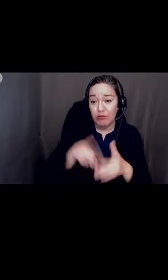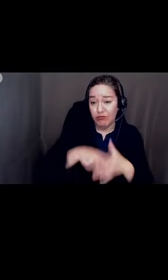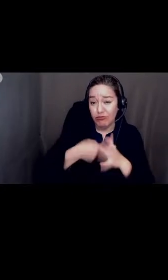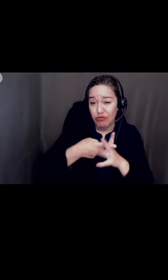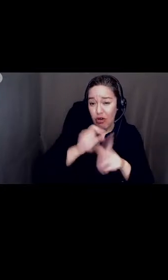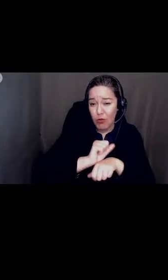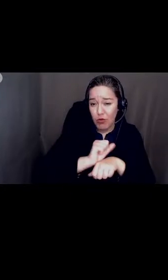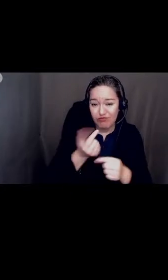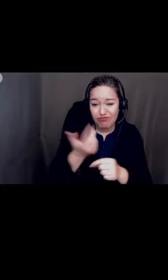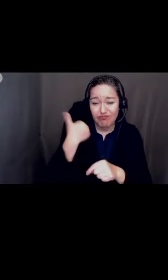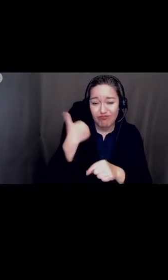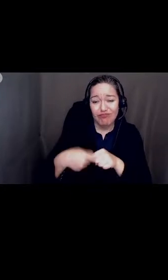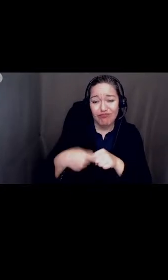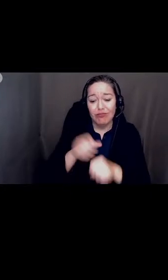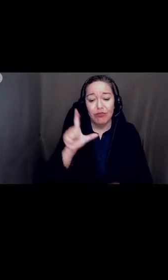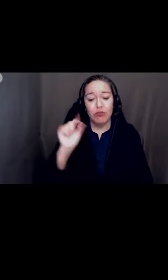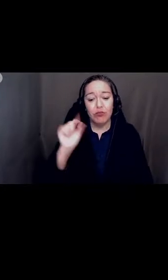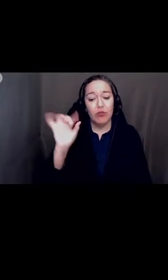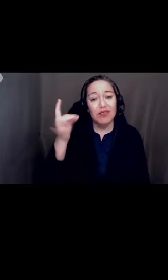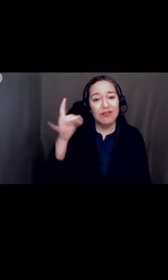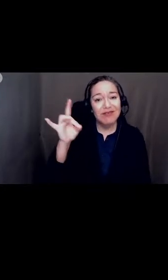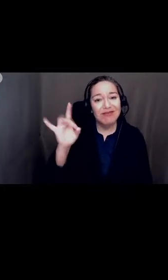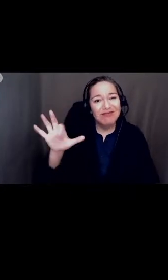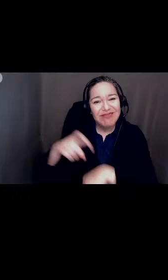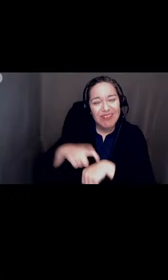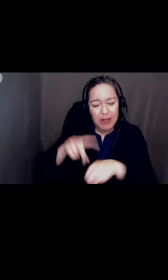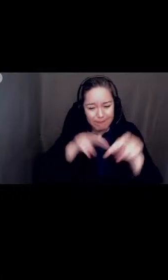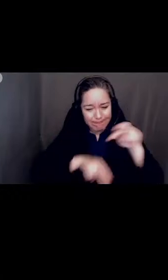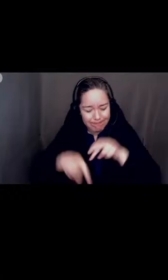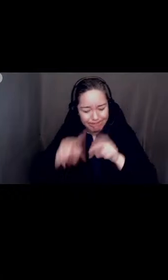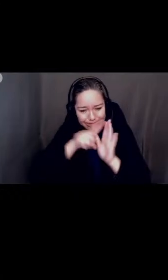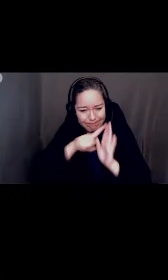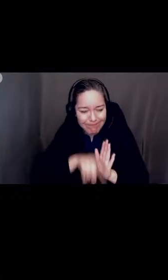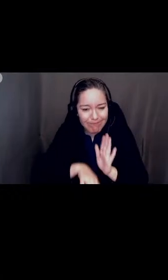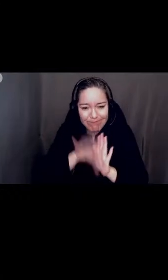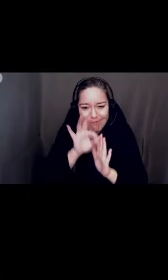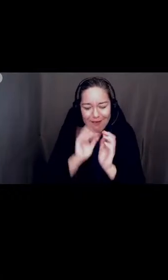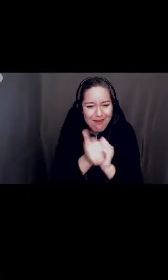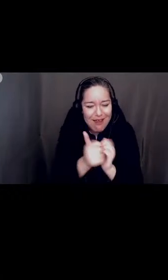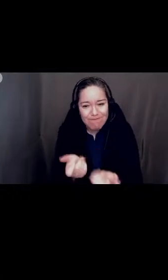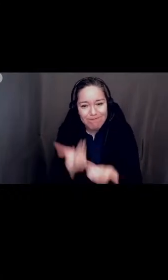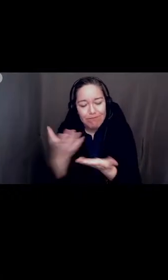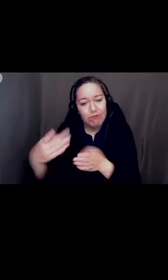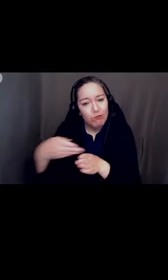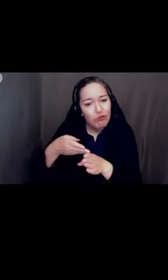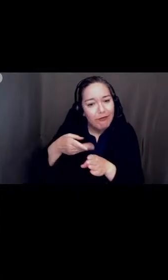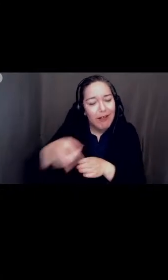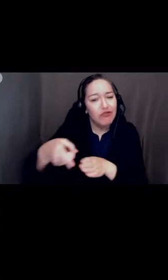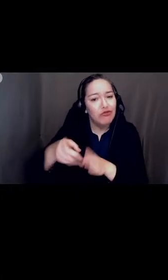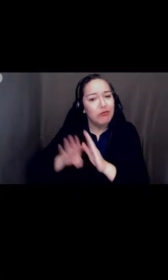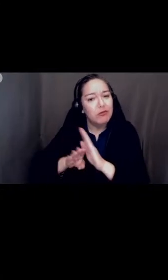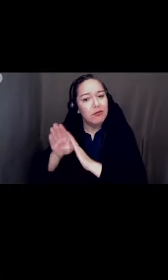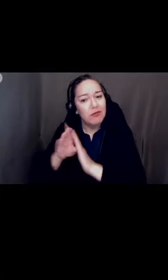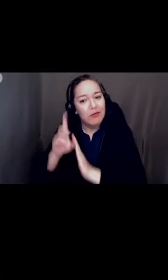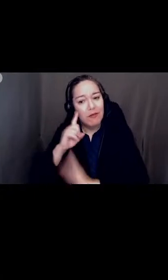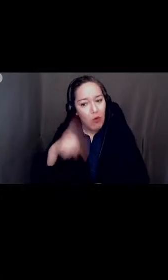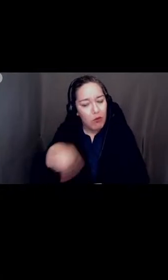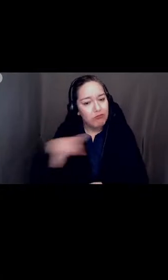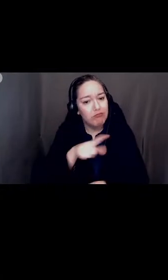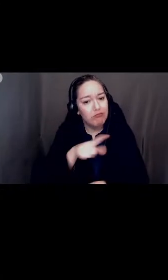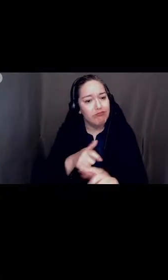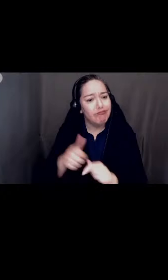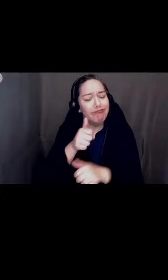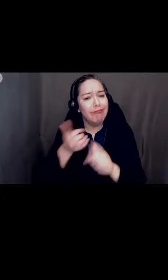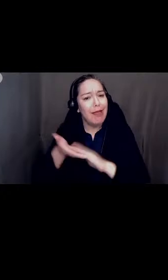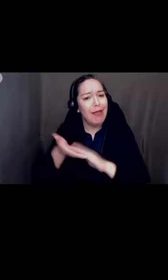we were looking for a way to provide professional development to our administrators so that we could all be on the same